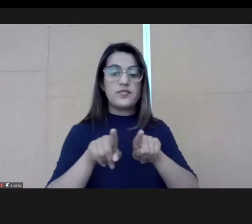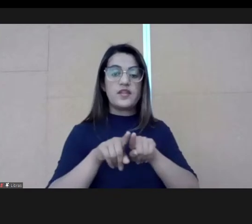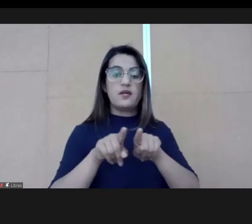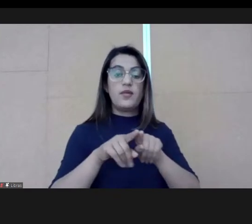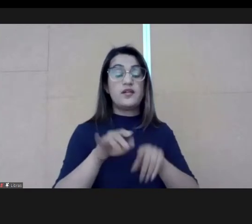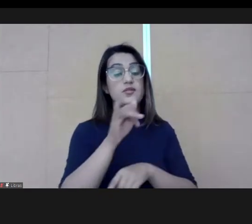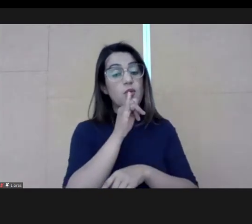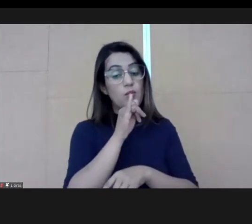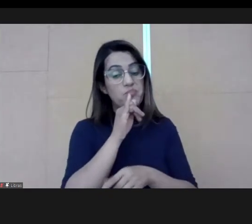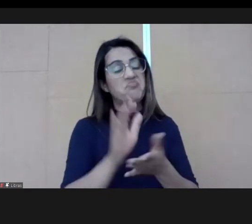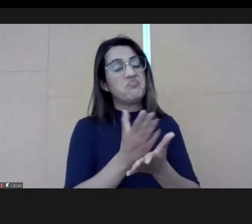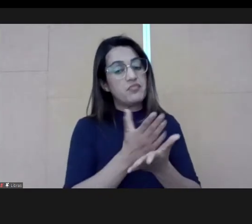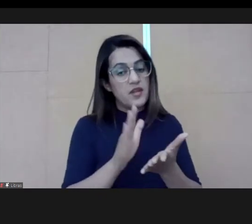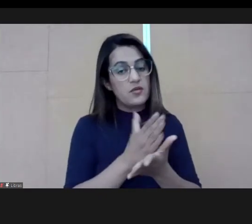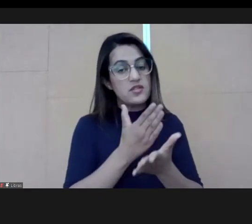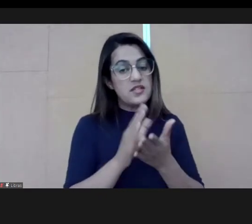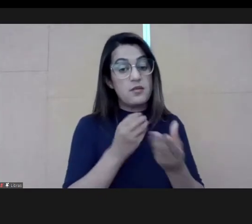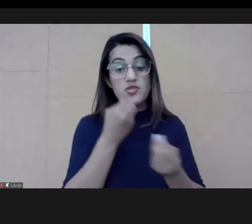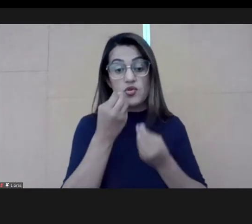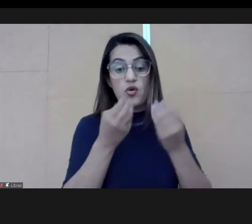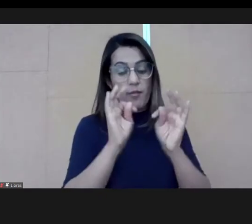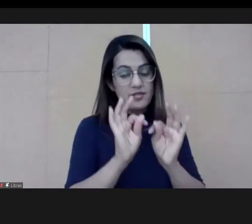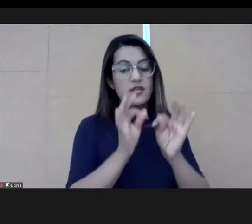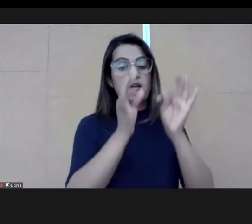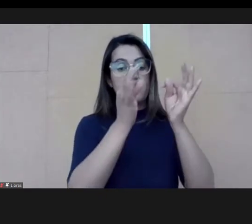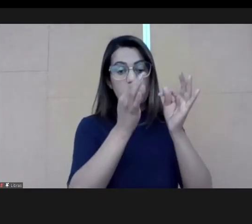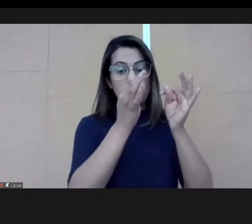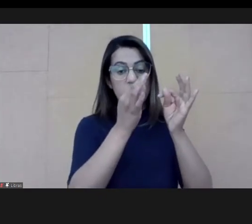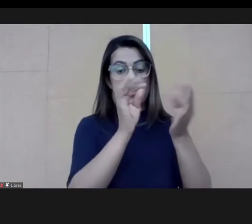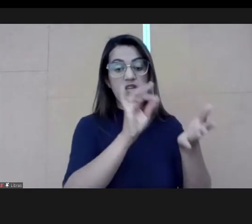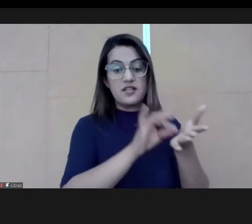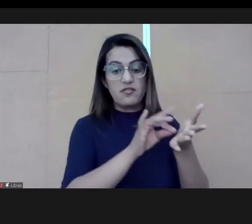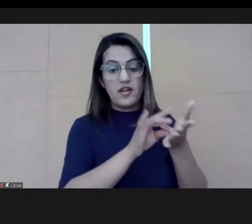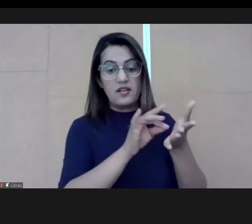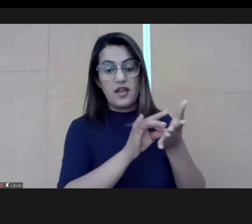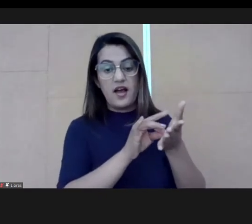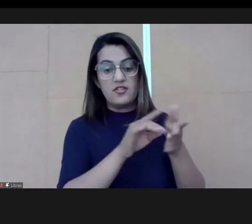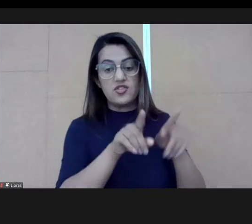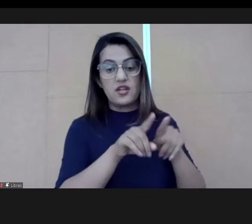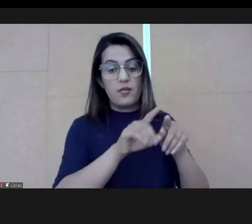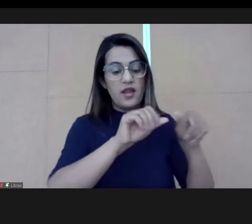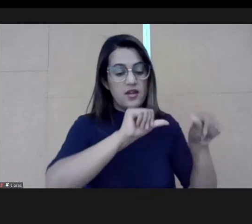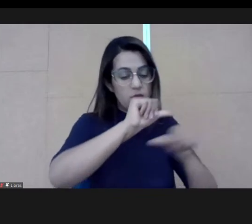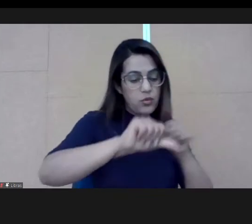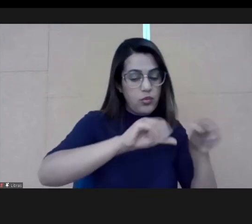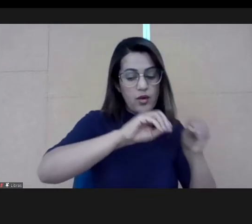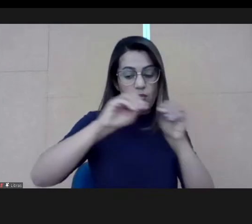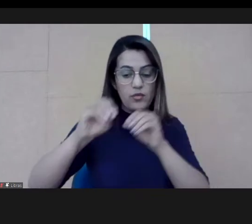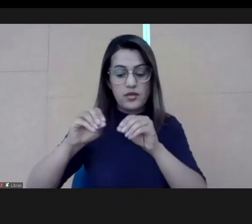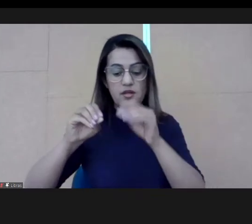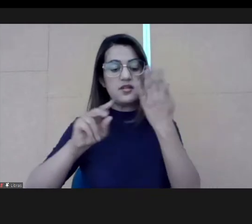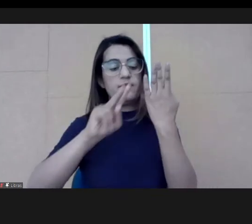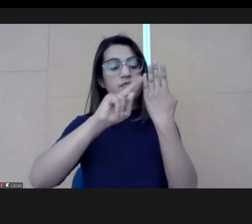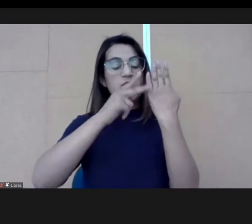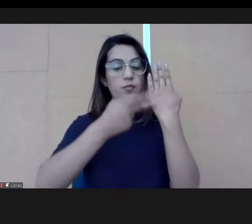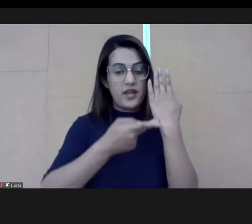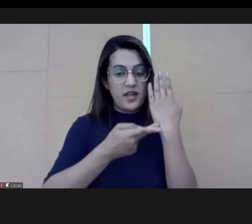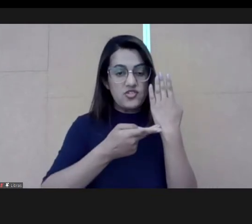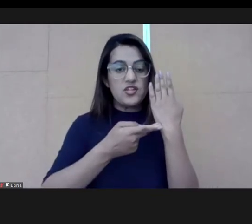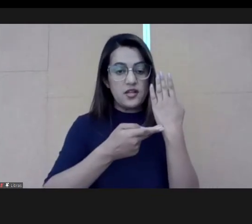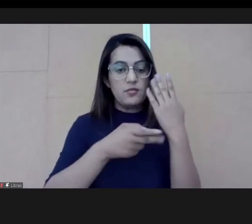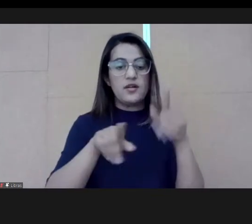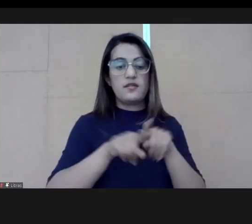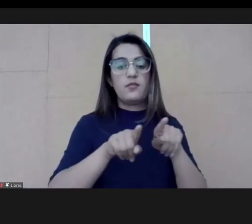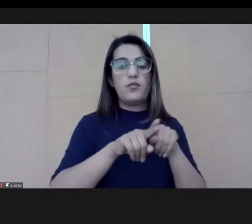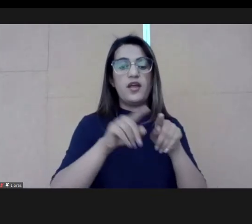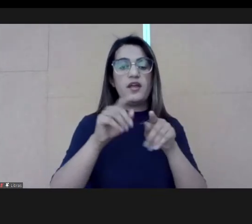So, I just wanted to give you some examples of how technology, how this change of paradigm